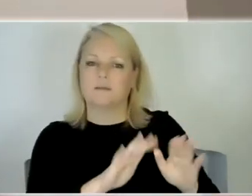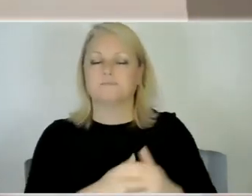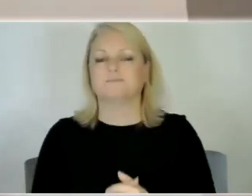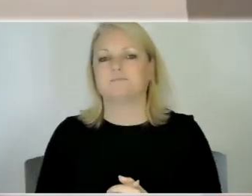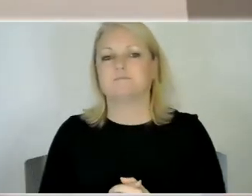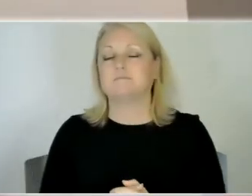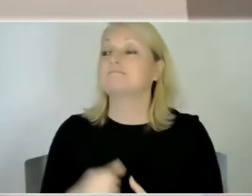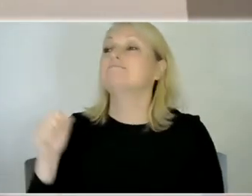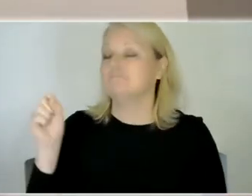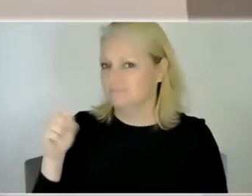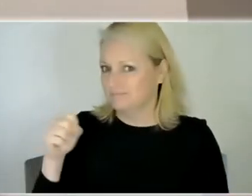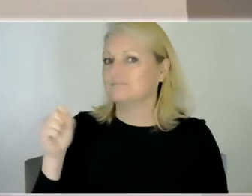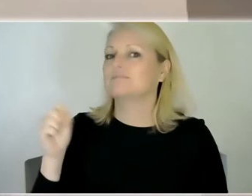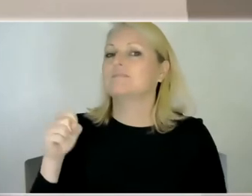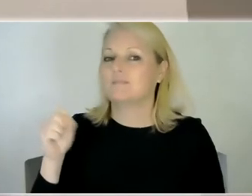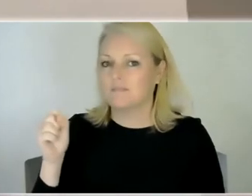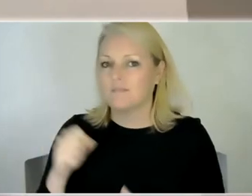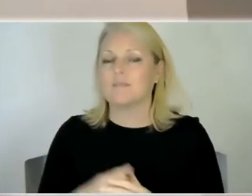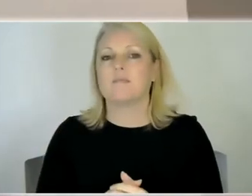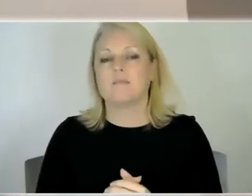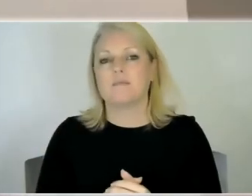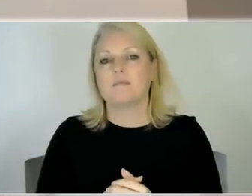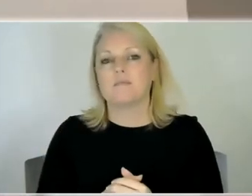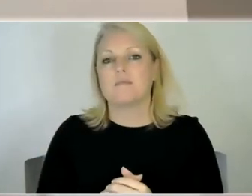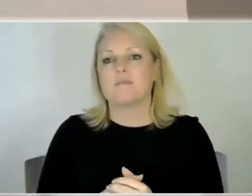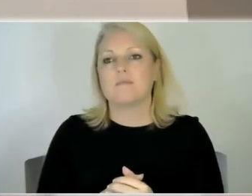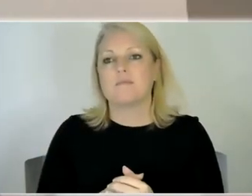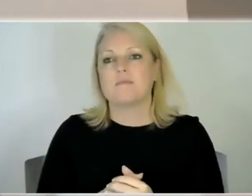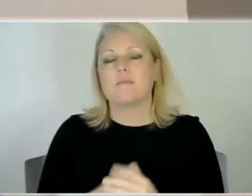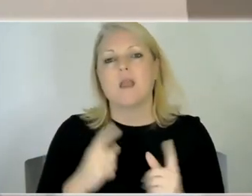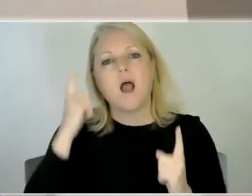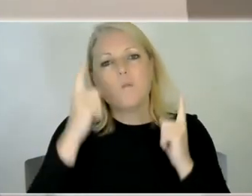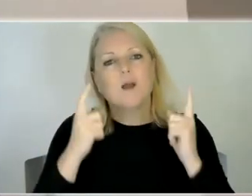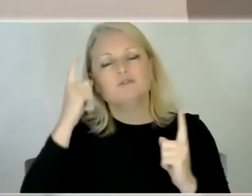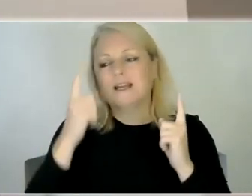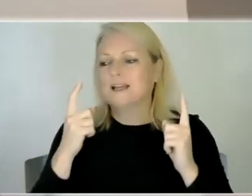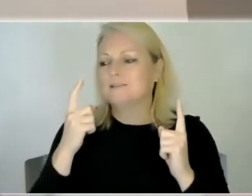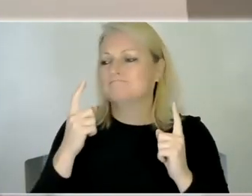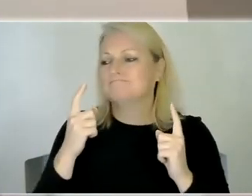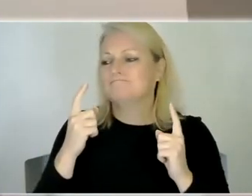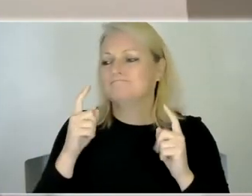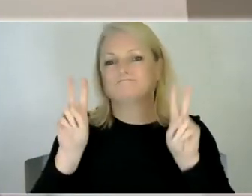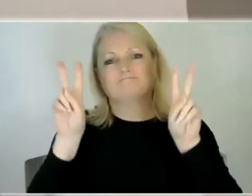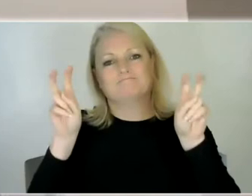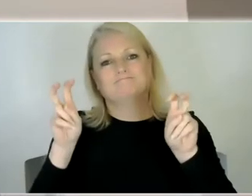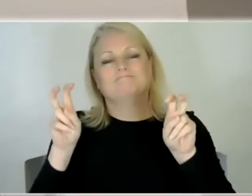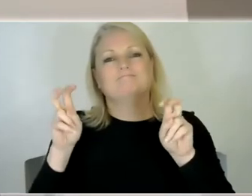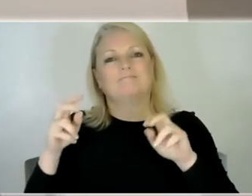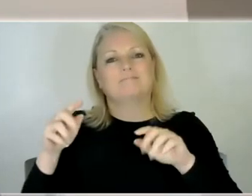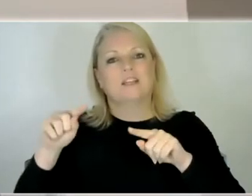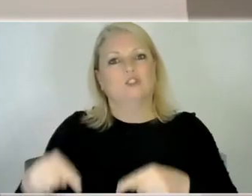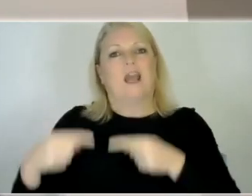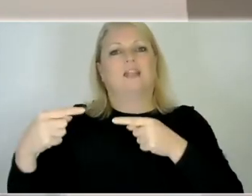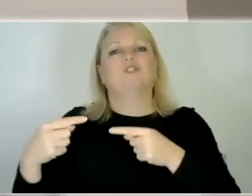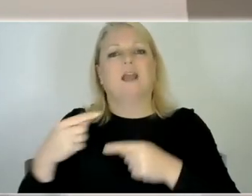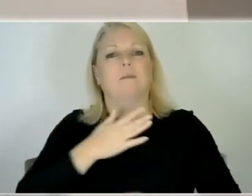absolutely um and what about you know challenging behaviors i think um many parents and